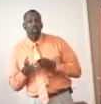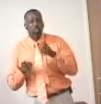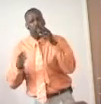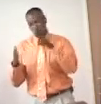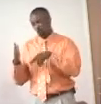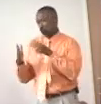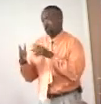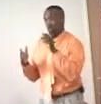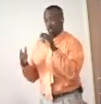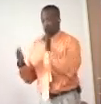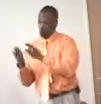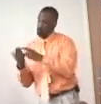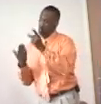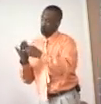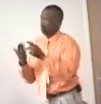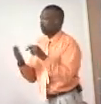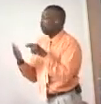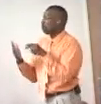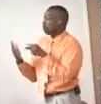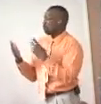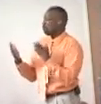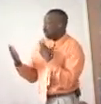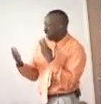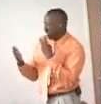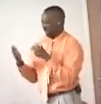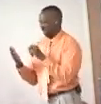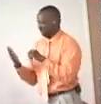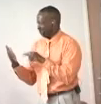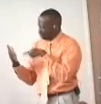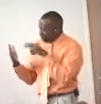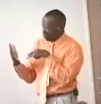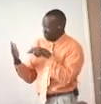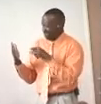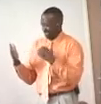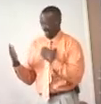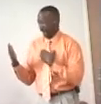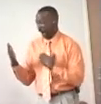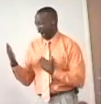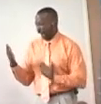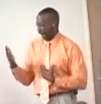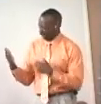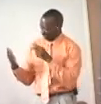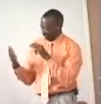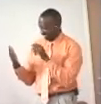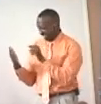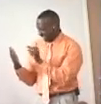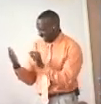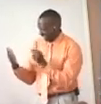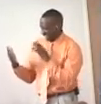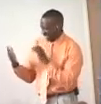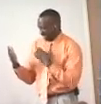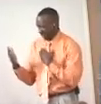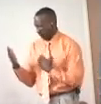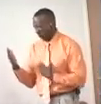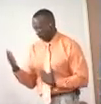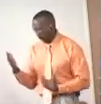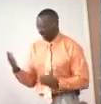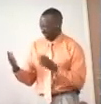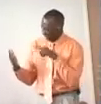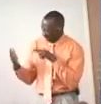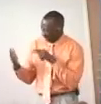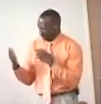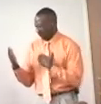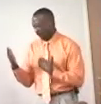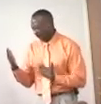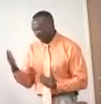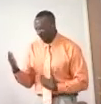You can read that menu all you want. You just be as hungry as you started out reading. I never found a book